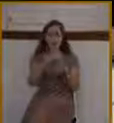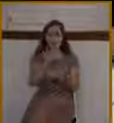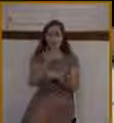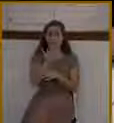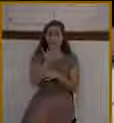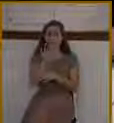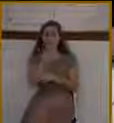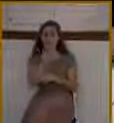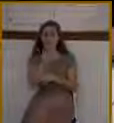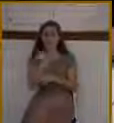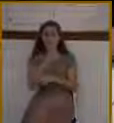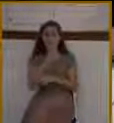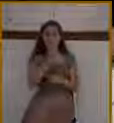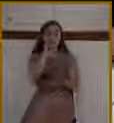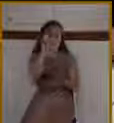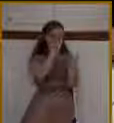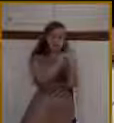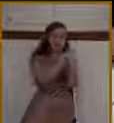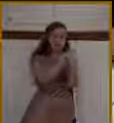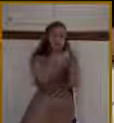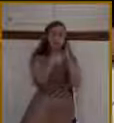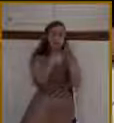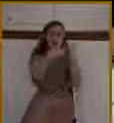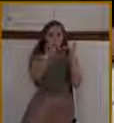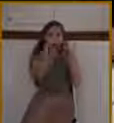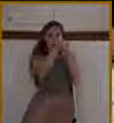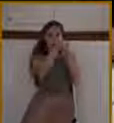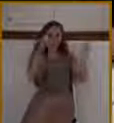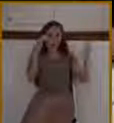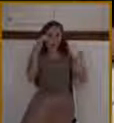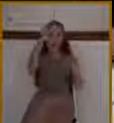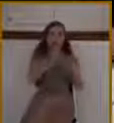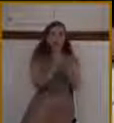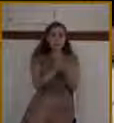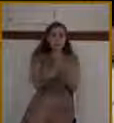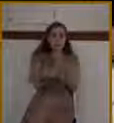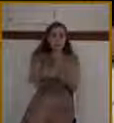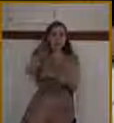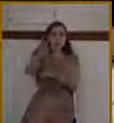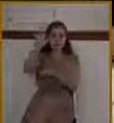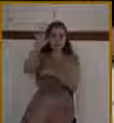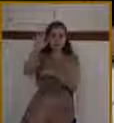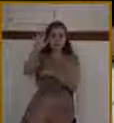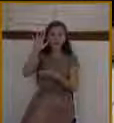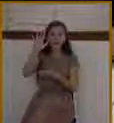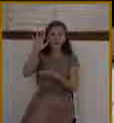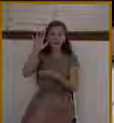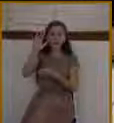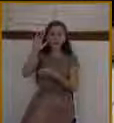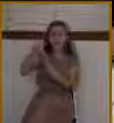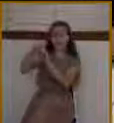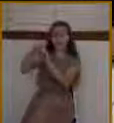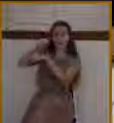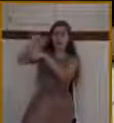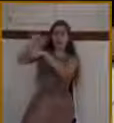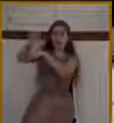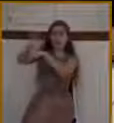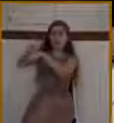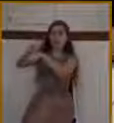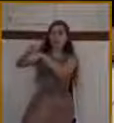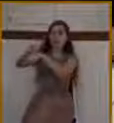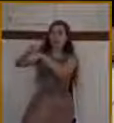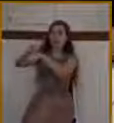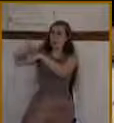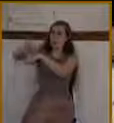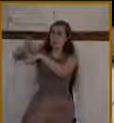through a vision, and God showed a vision to Ezekiel where the glory of God came out, up off the temple. And in that vision,